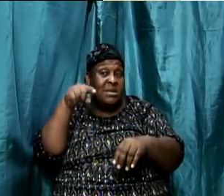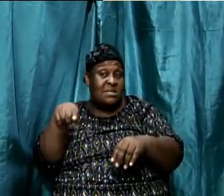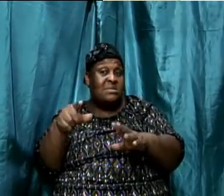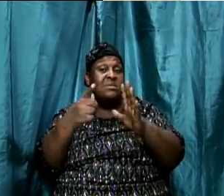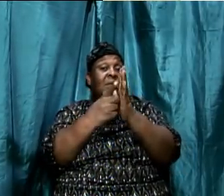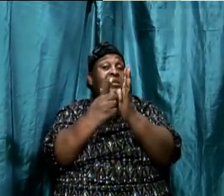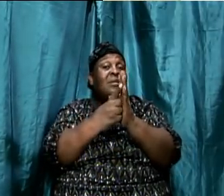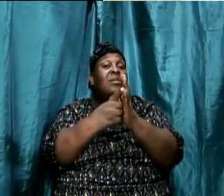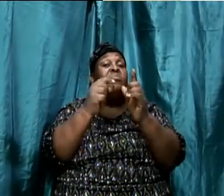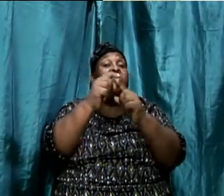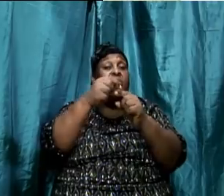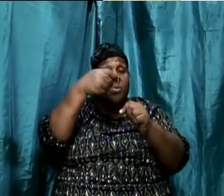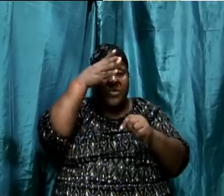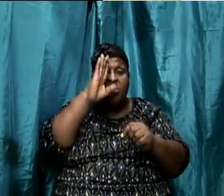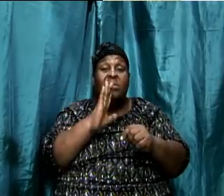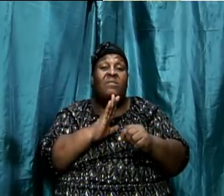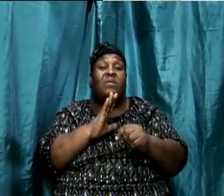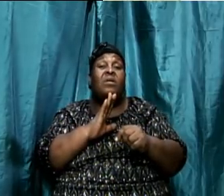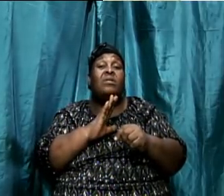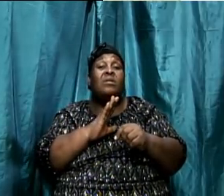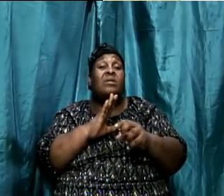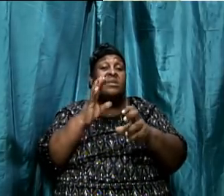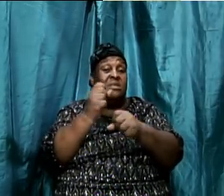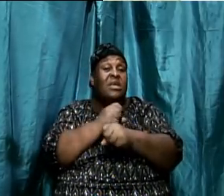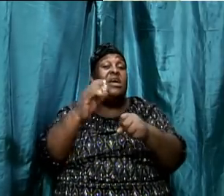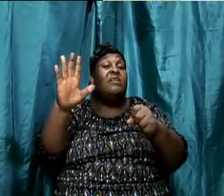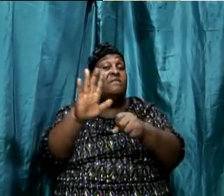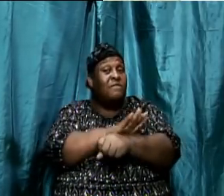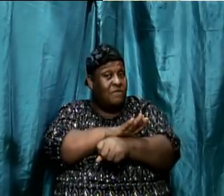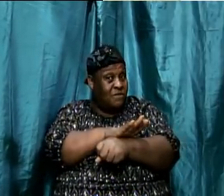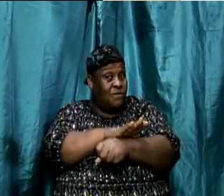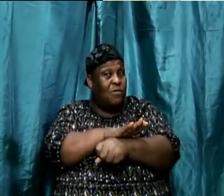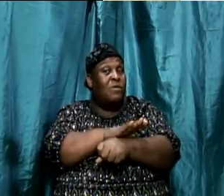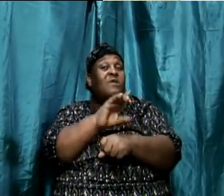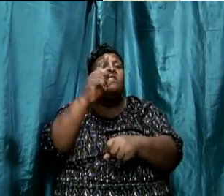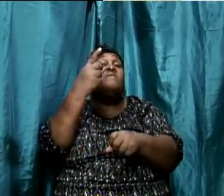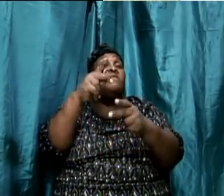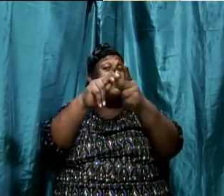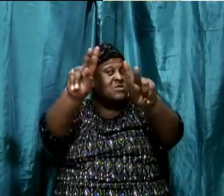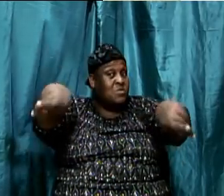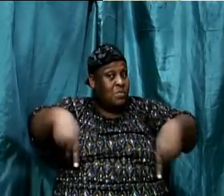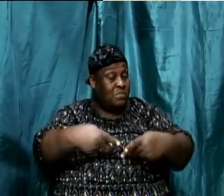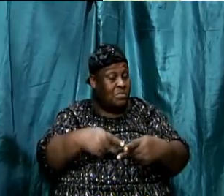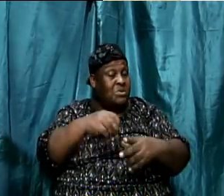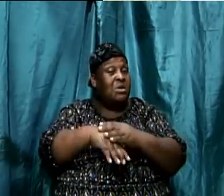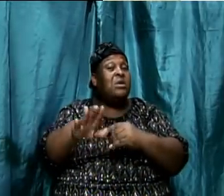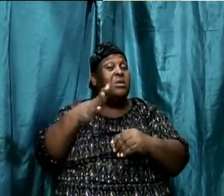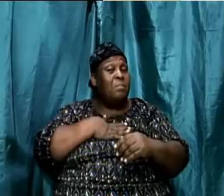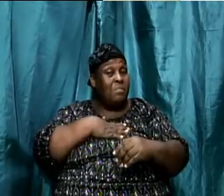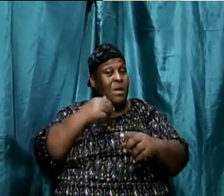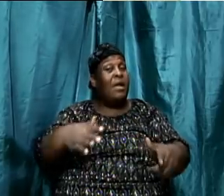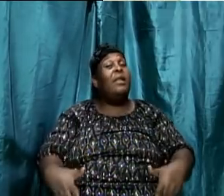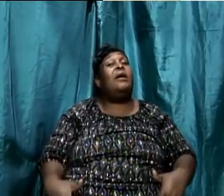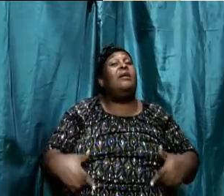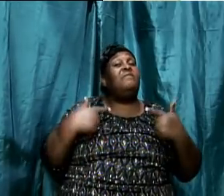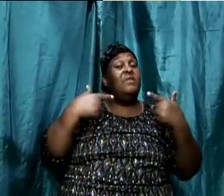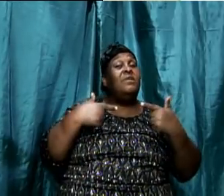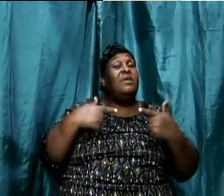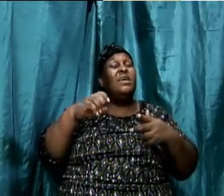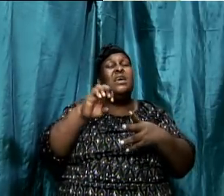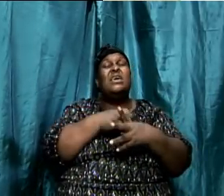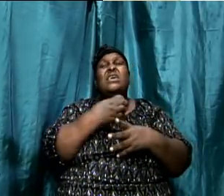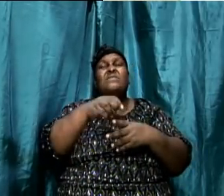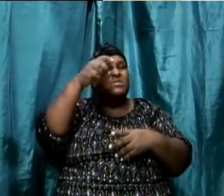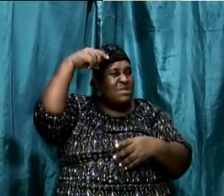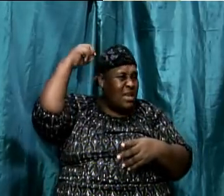word of God takes full permanence in my life. So even though Daniel was wise to